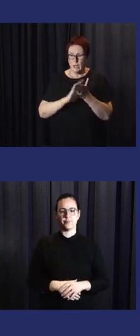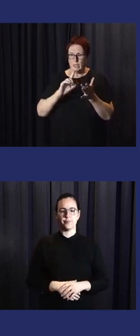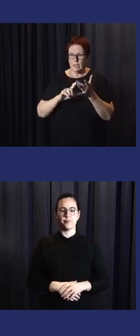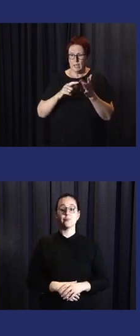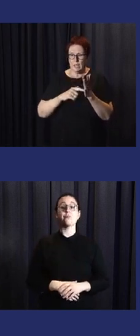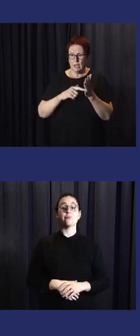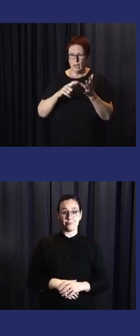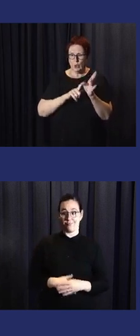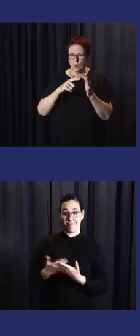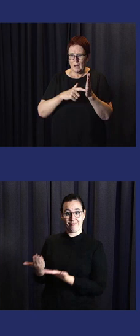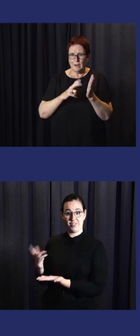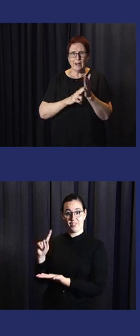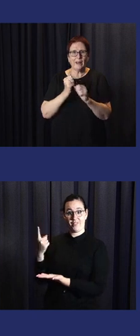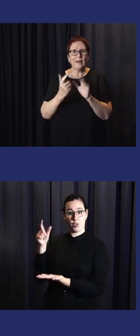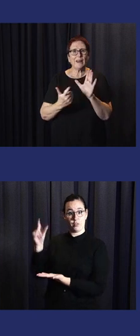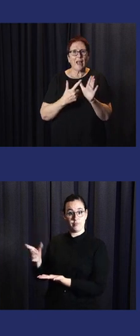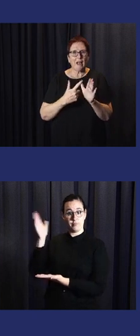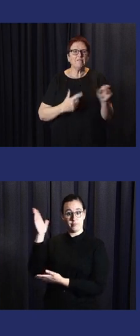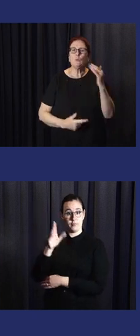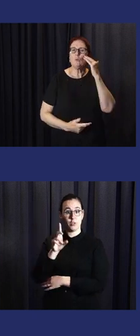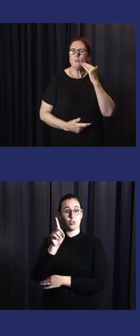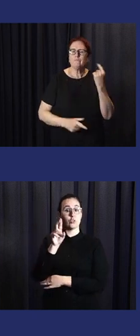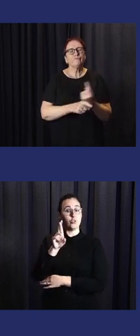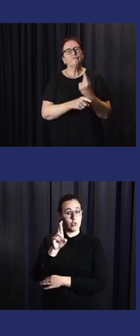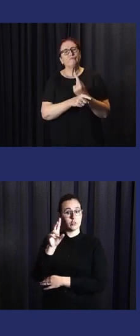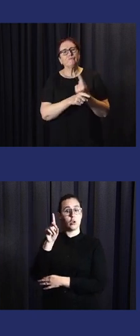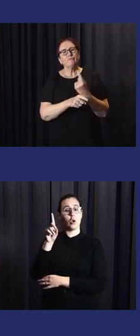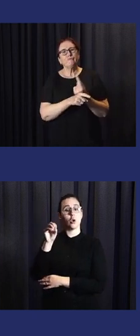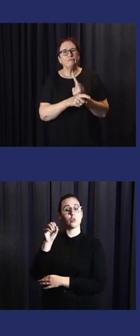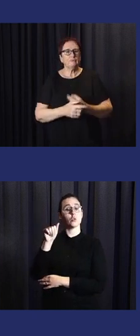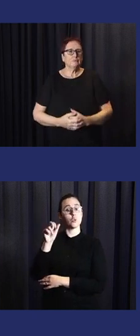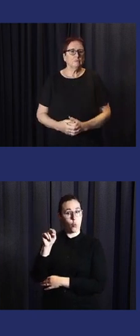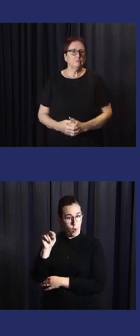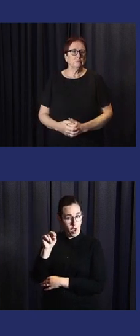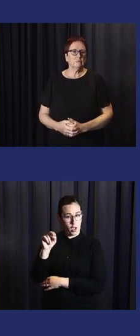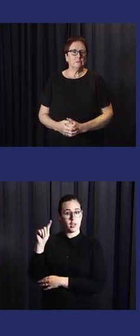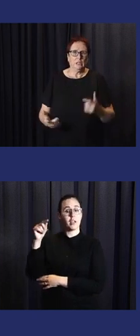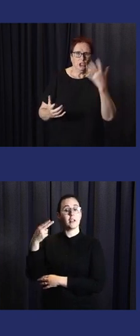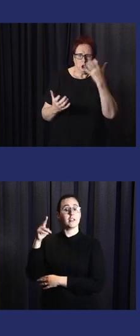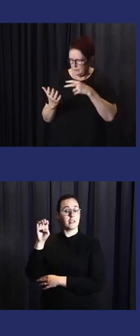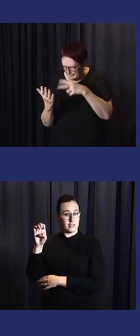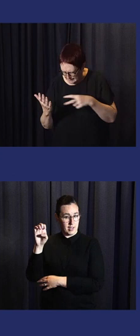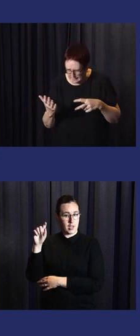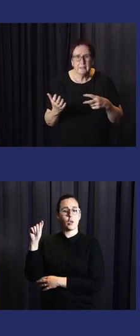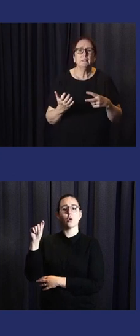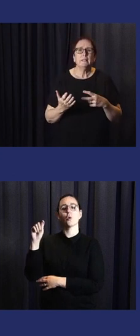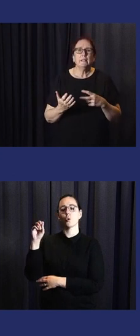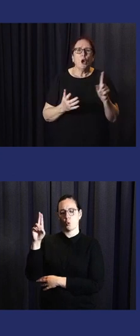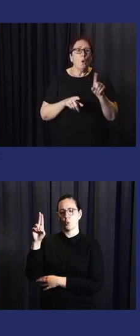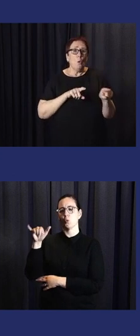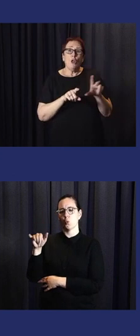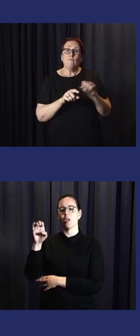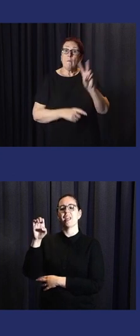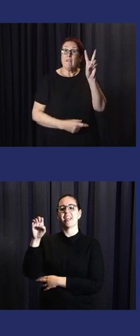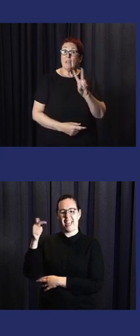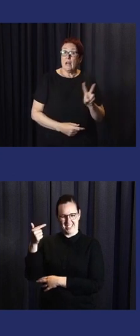Thank you. Our first speaker will be Dr. Duan Thiet Na and she